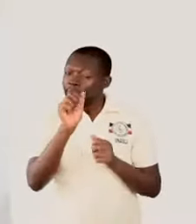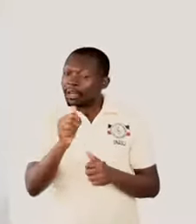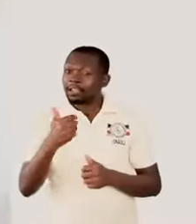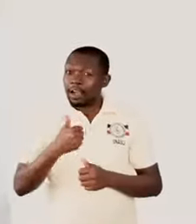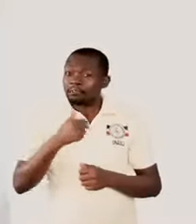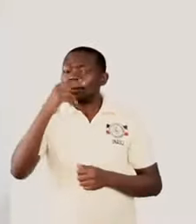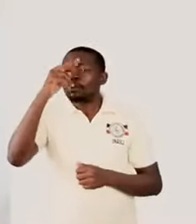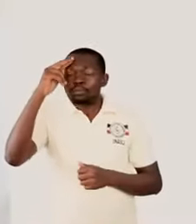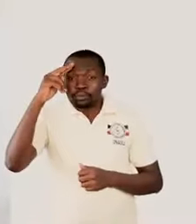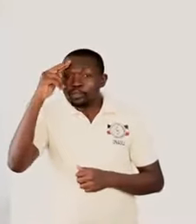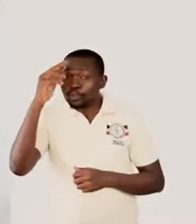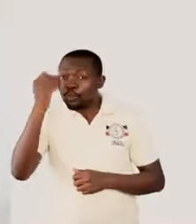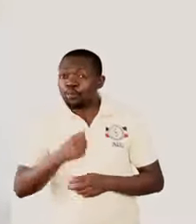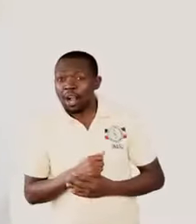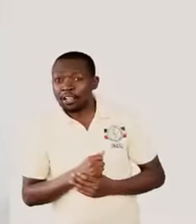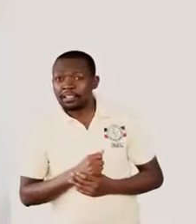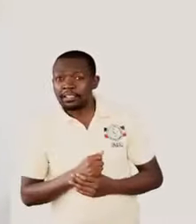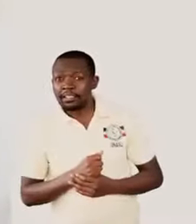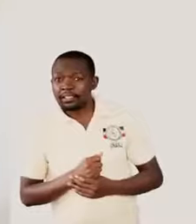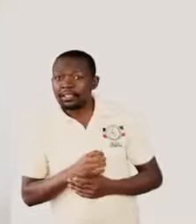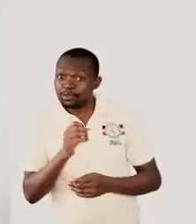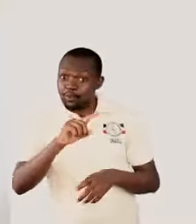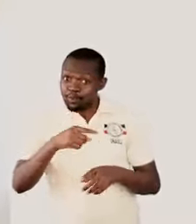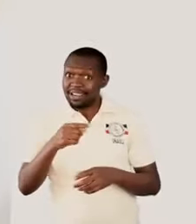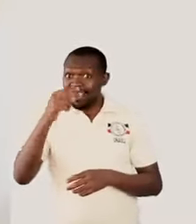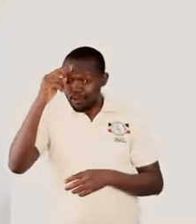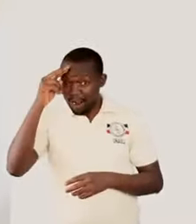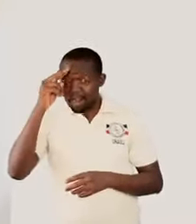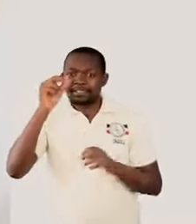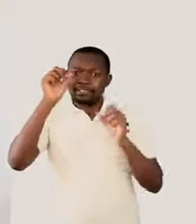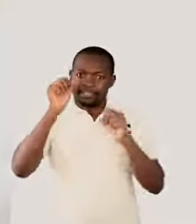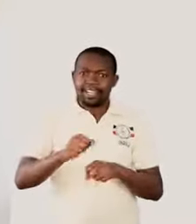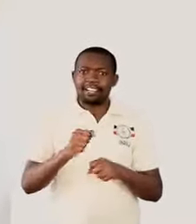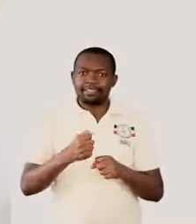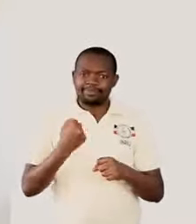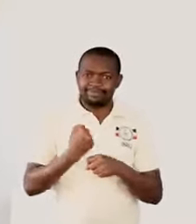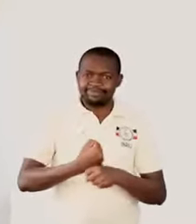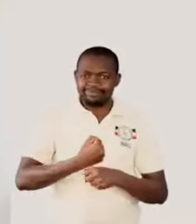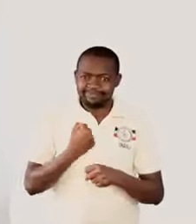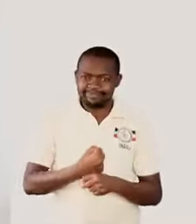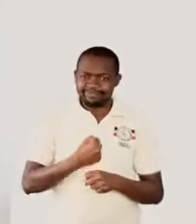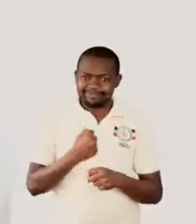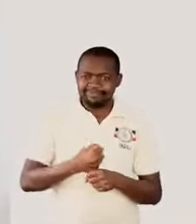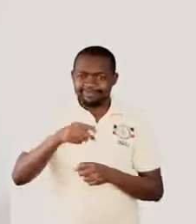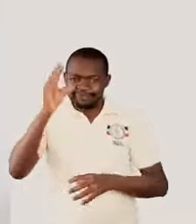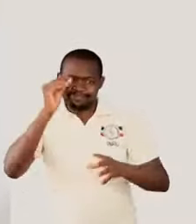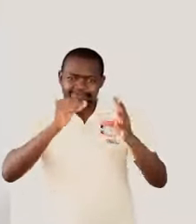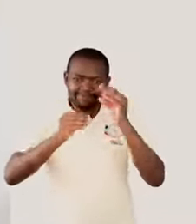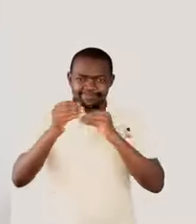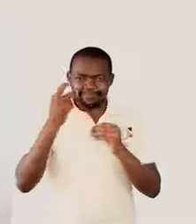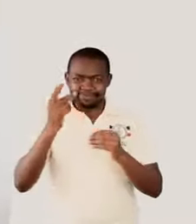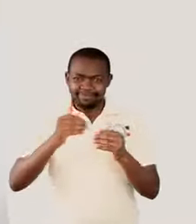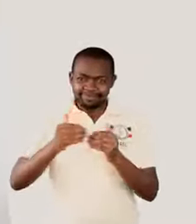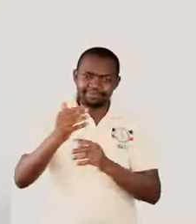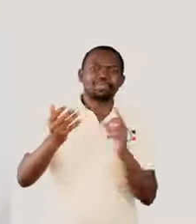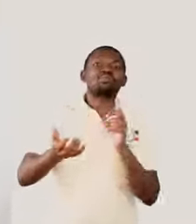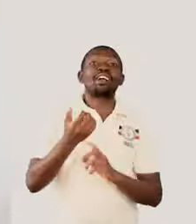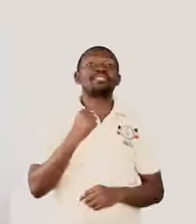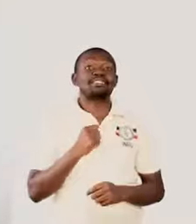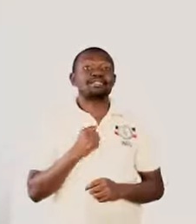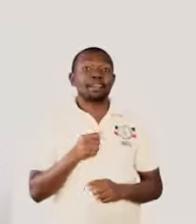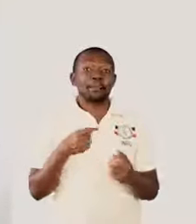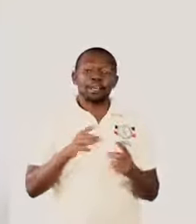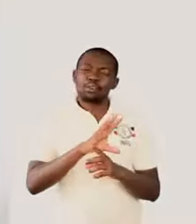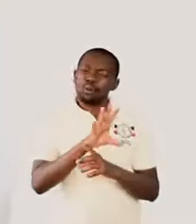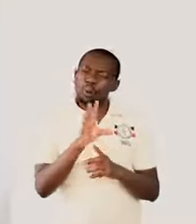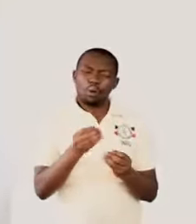to achieve them. But very important that most of them are related